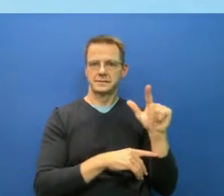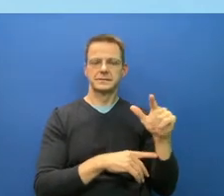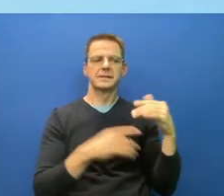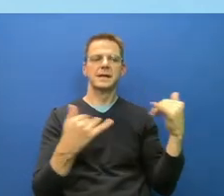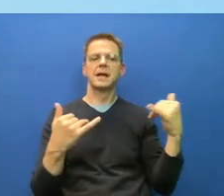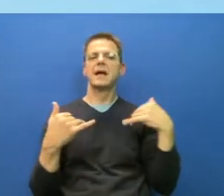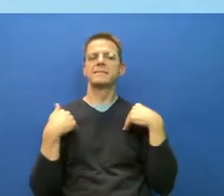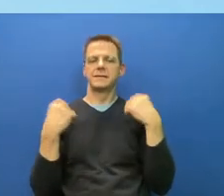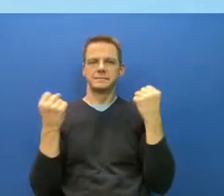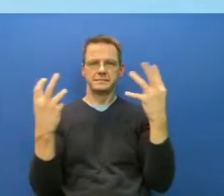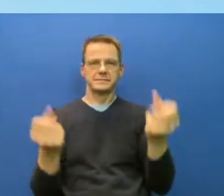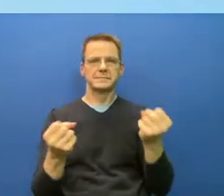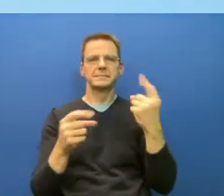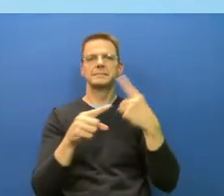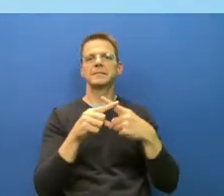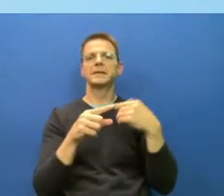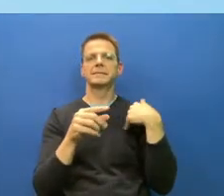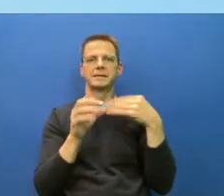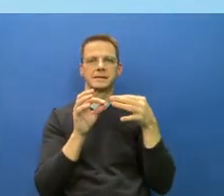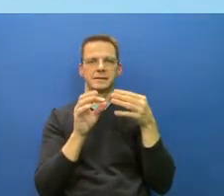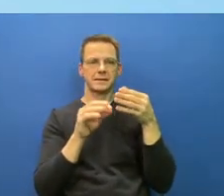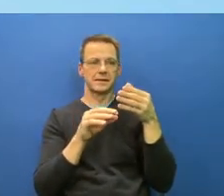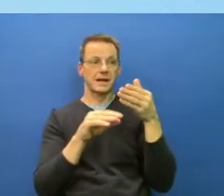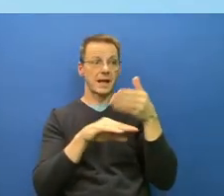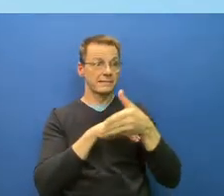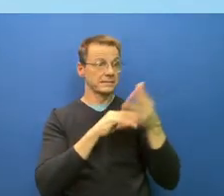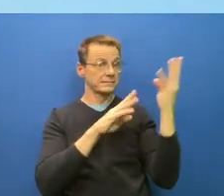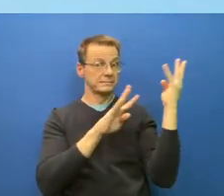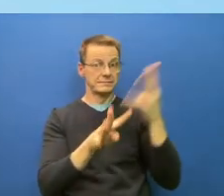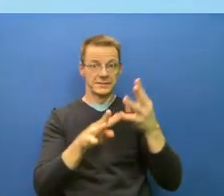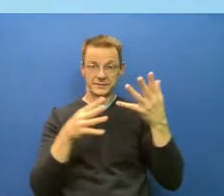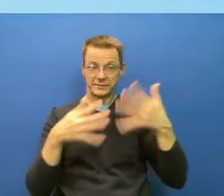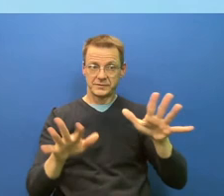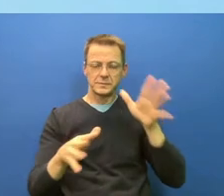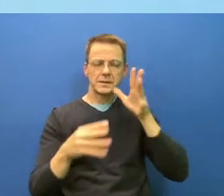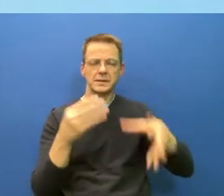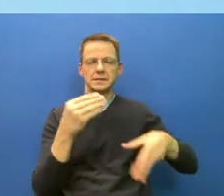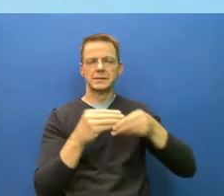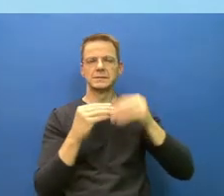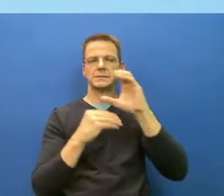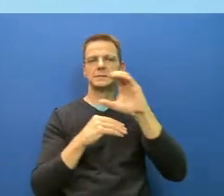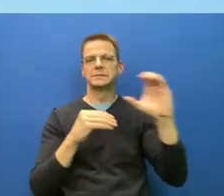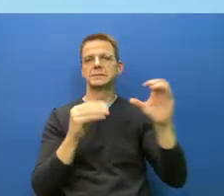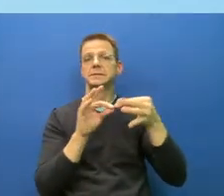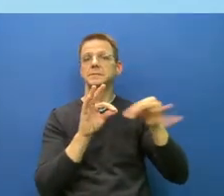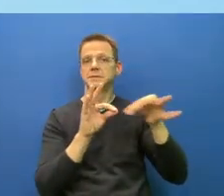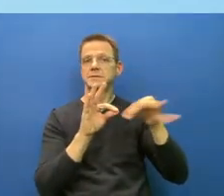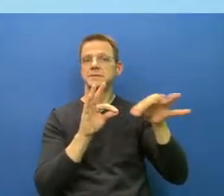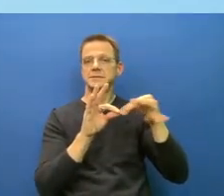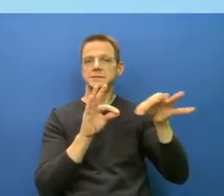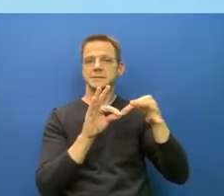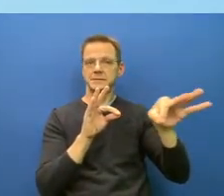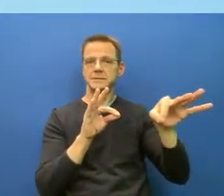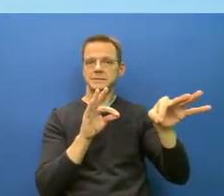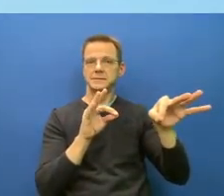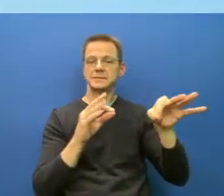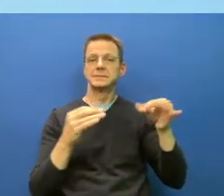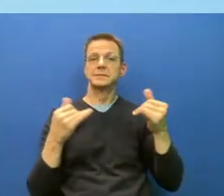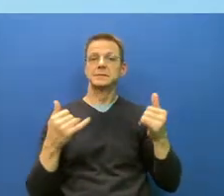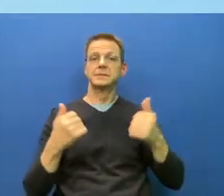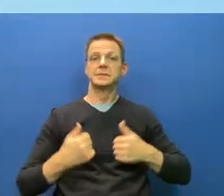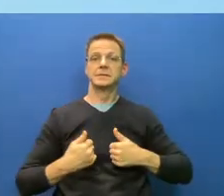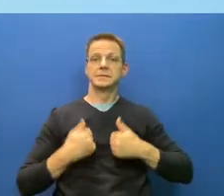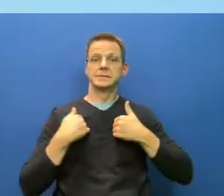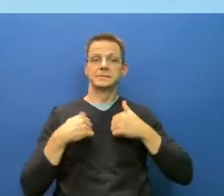complete. This conversation for the public is being shared live on YouTube, Twitter and Facebook. The Protect Our Province COVID